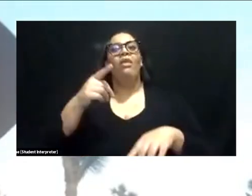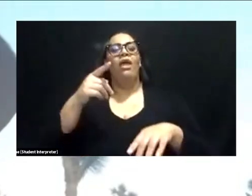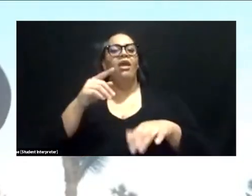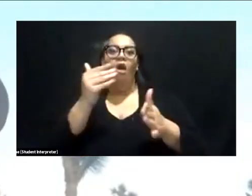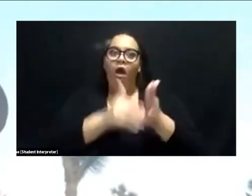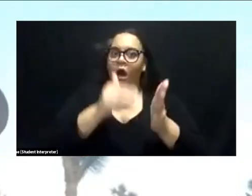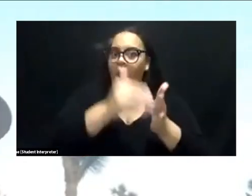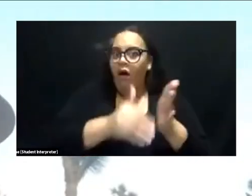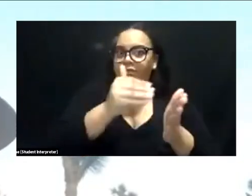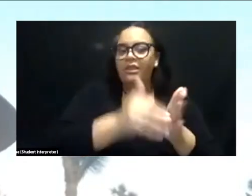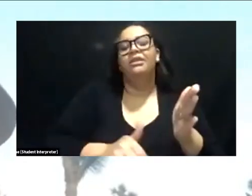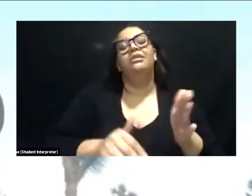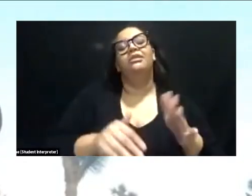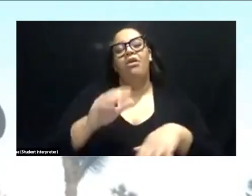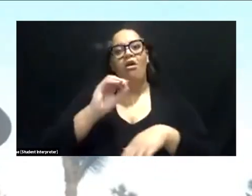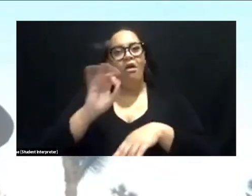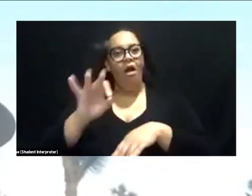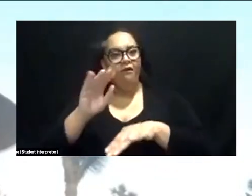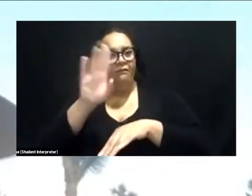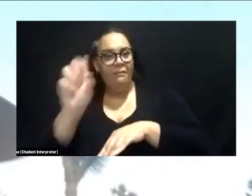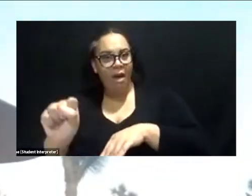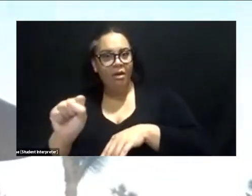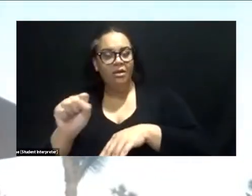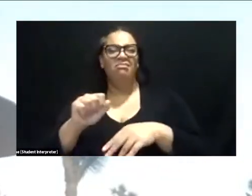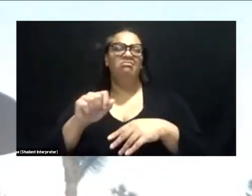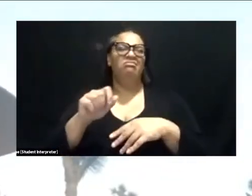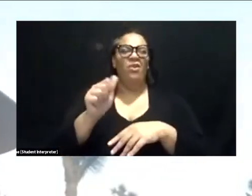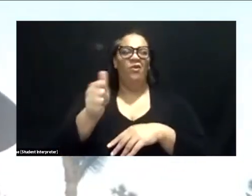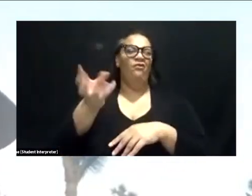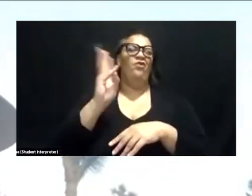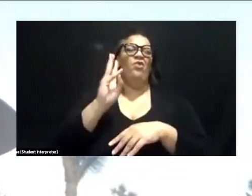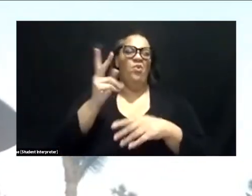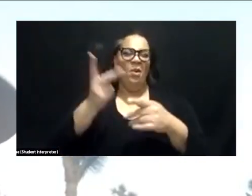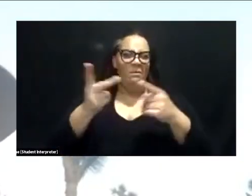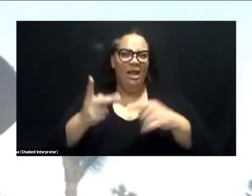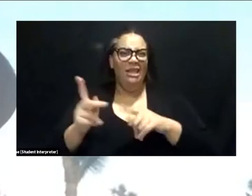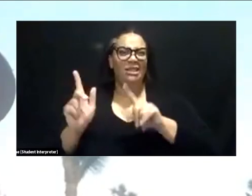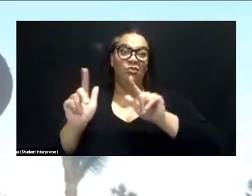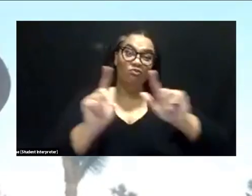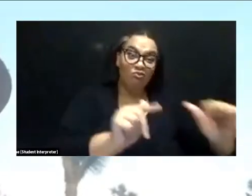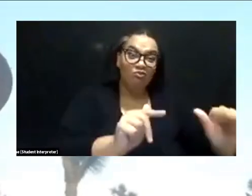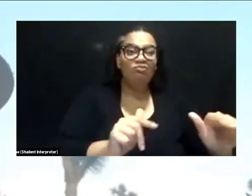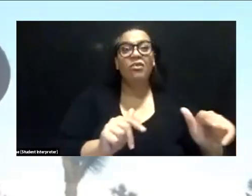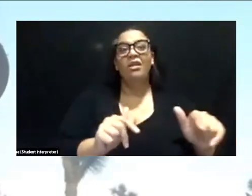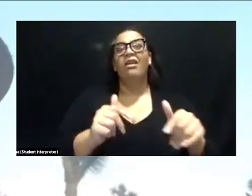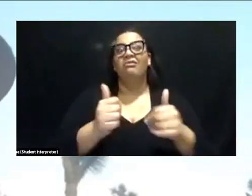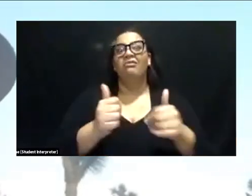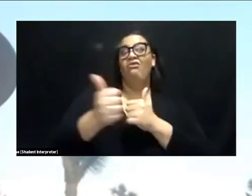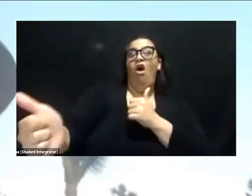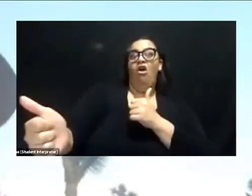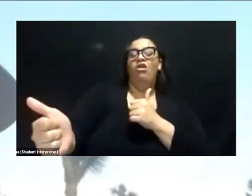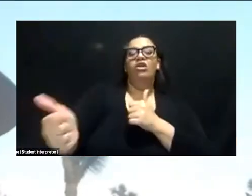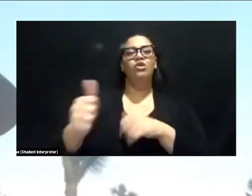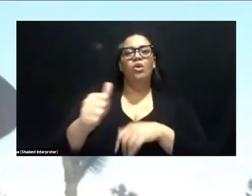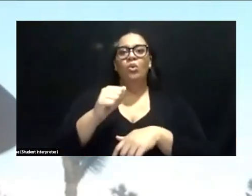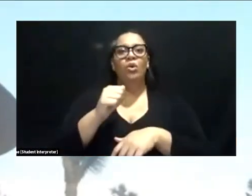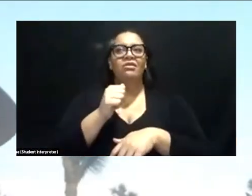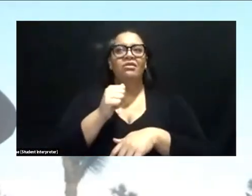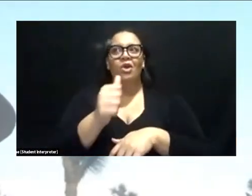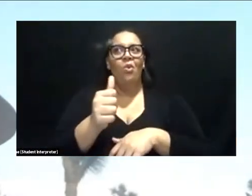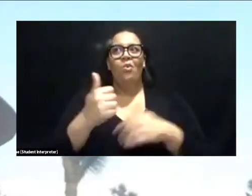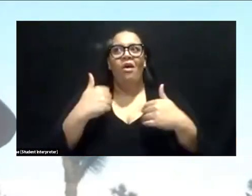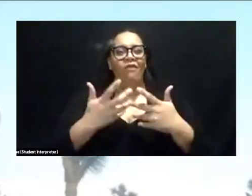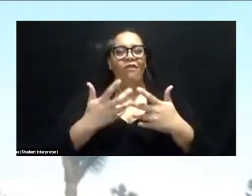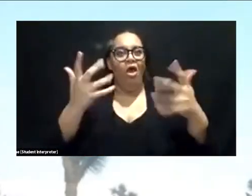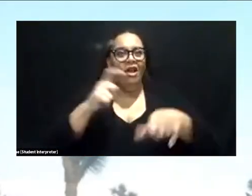from, you know, cities in the Coachella Valley, Palm Springs, Palm desert. They don't spend a lot of time away from those urban areas. So they just